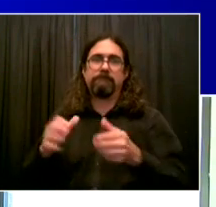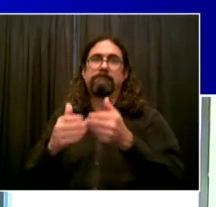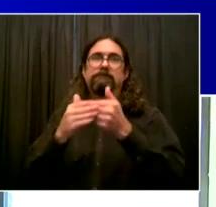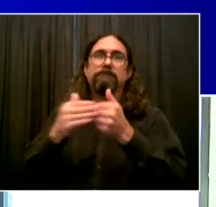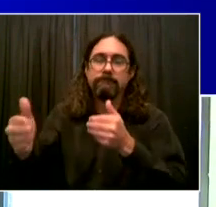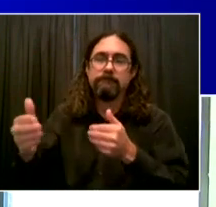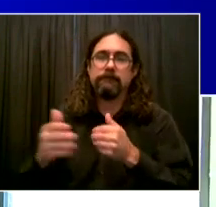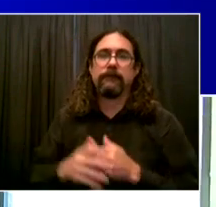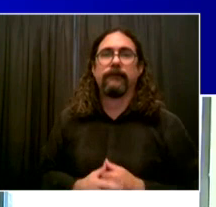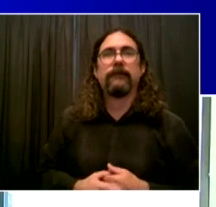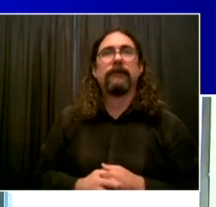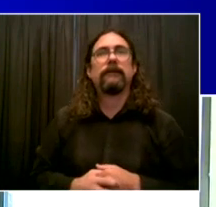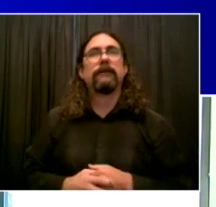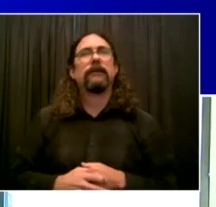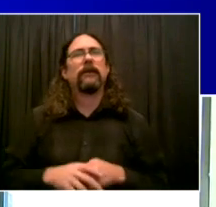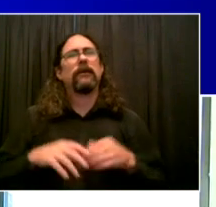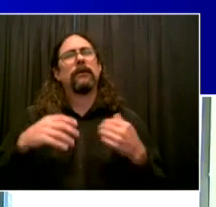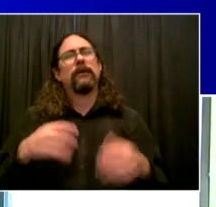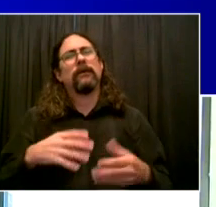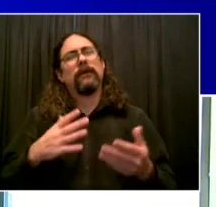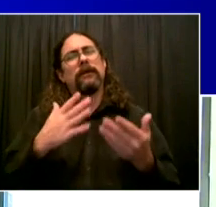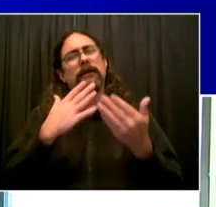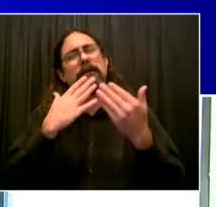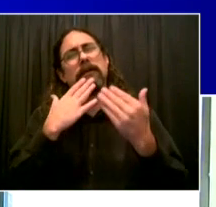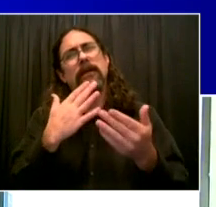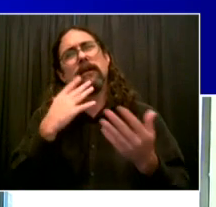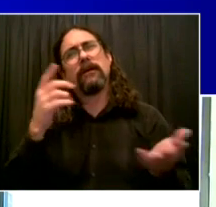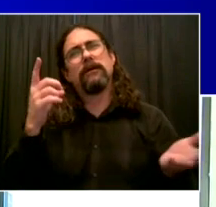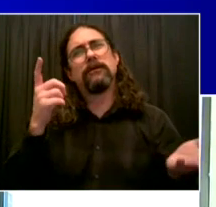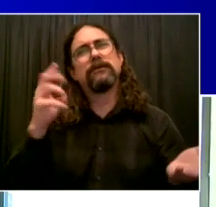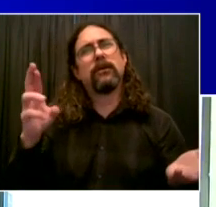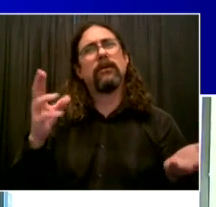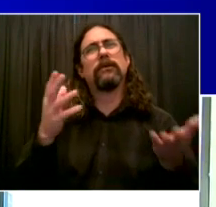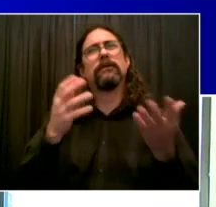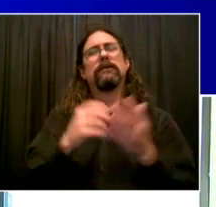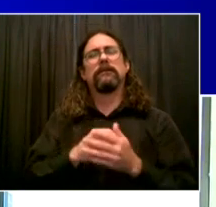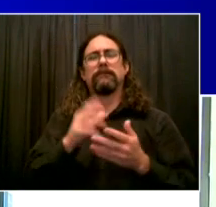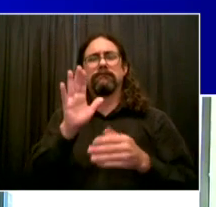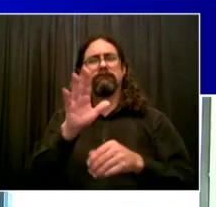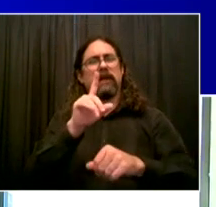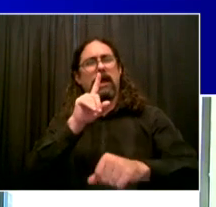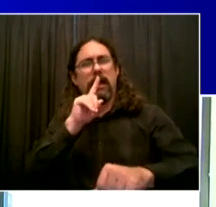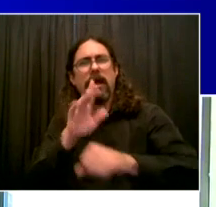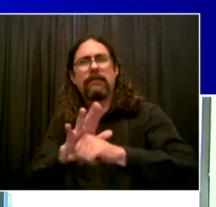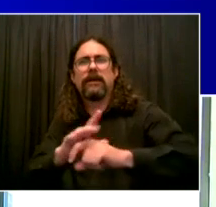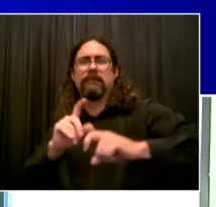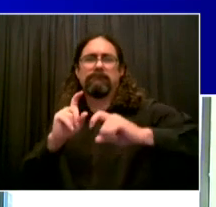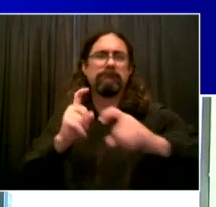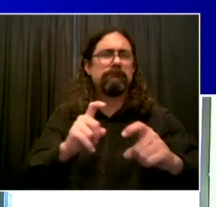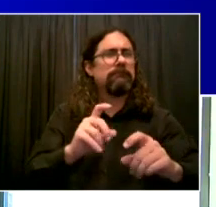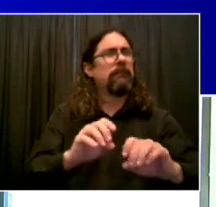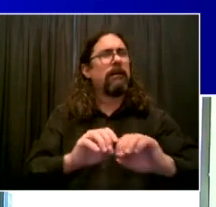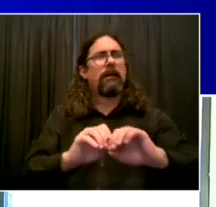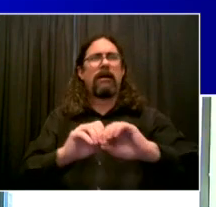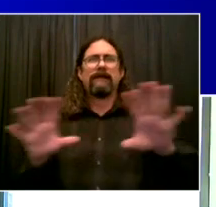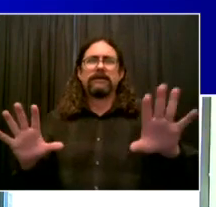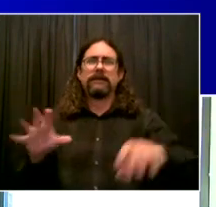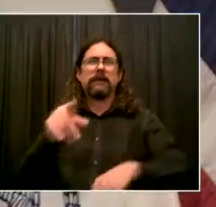and your leadership is going to make this come to life, and that means so much for the city and beyond. Thank you so much.